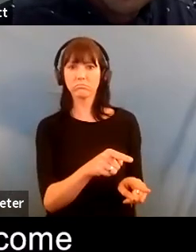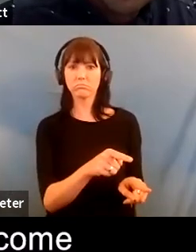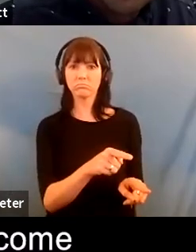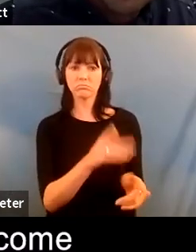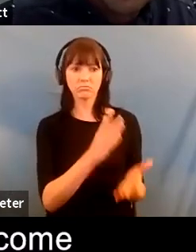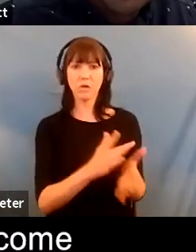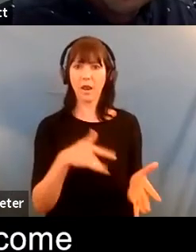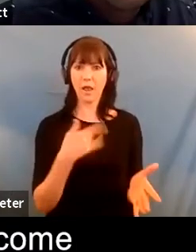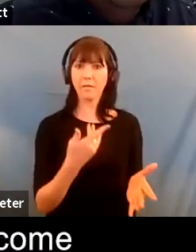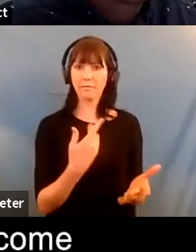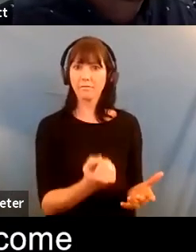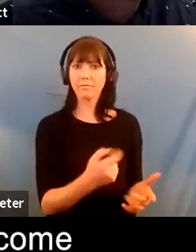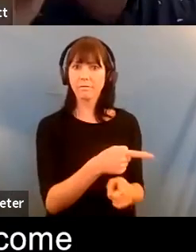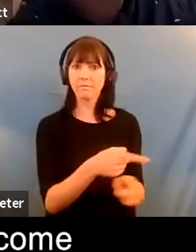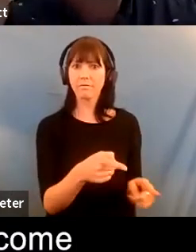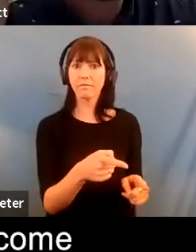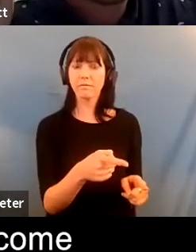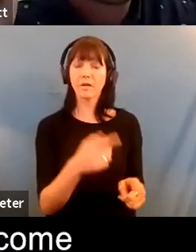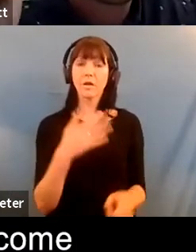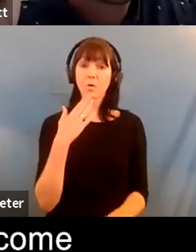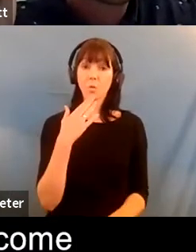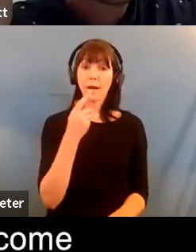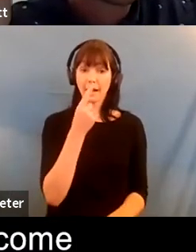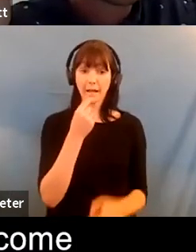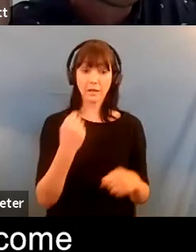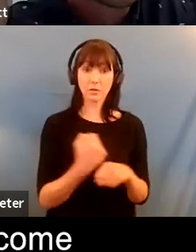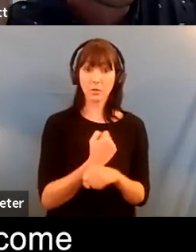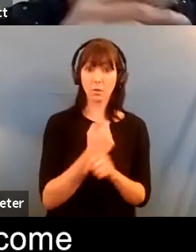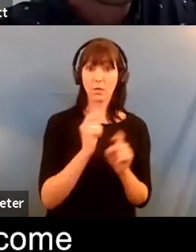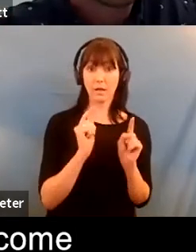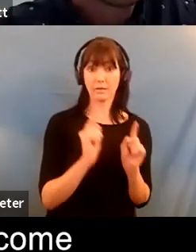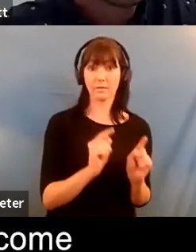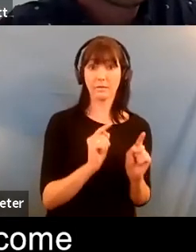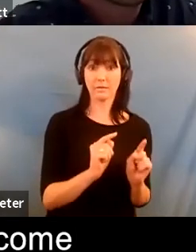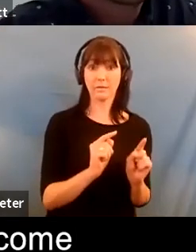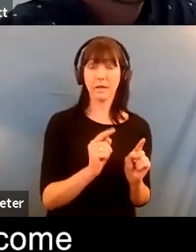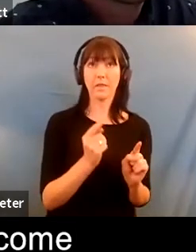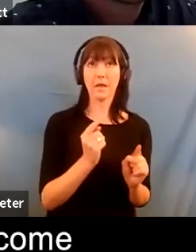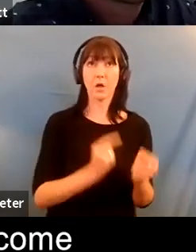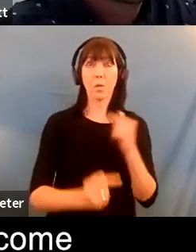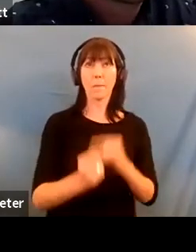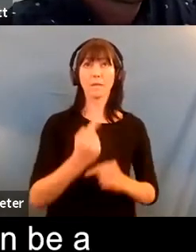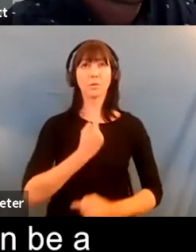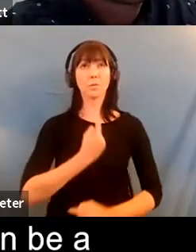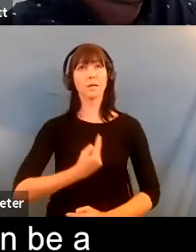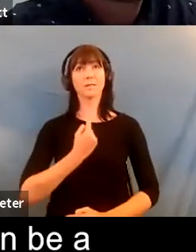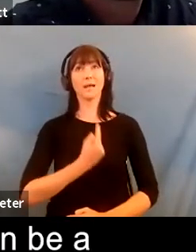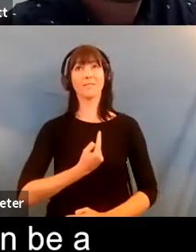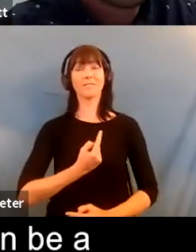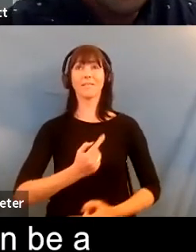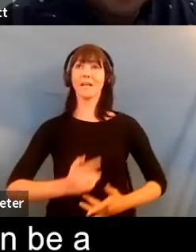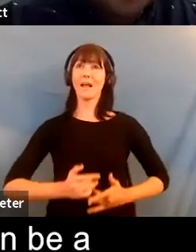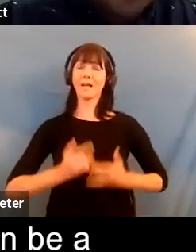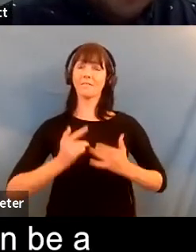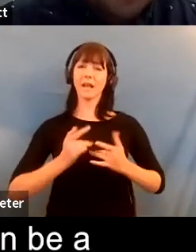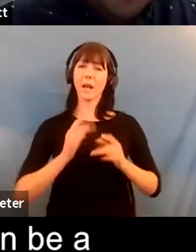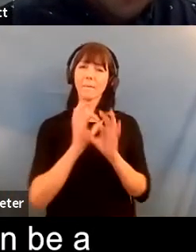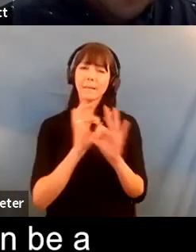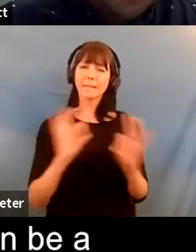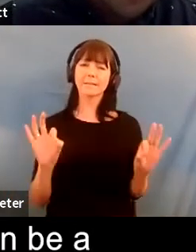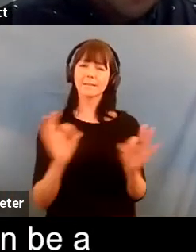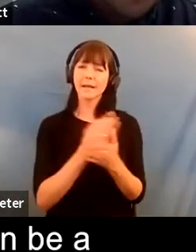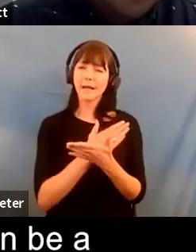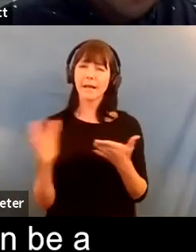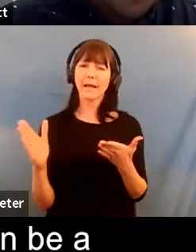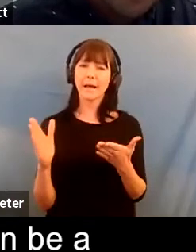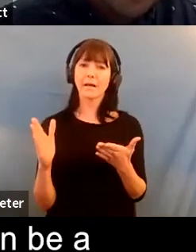when i am able to do that and then i come back to myself it provides me with great clarity and peace because my mind can